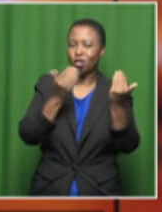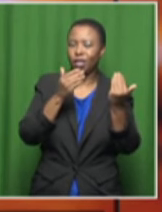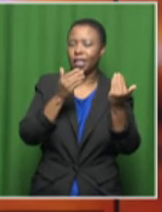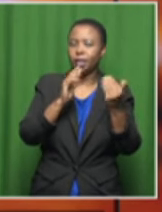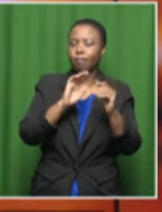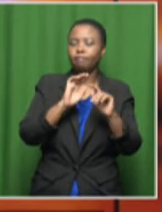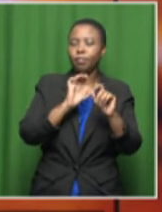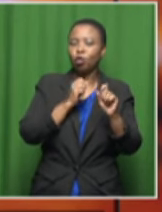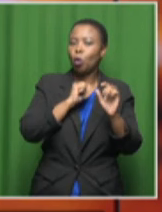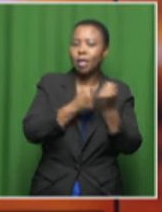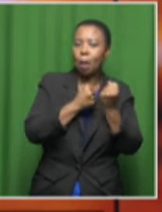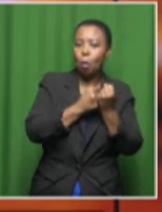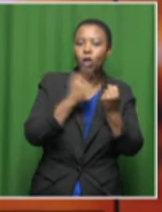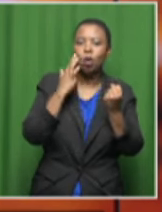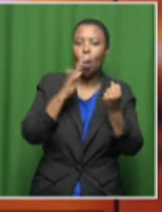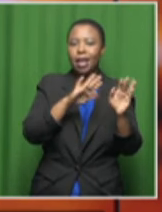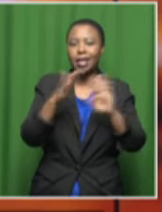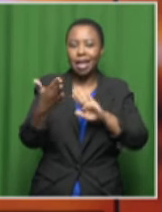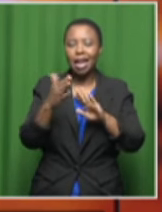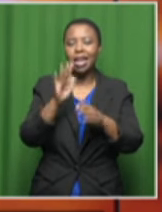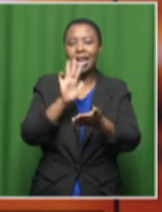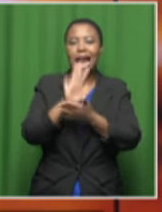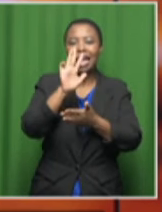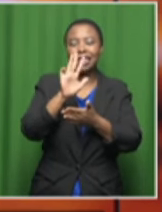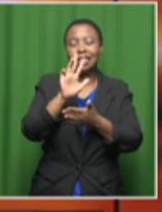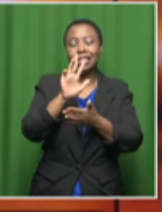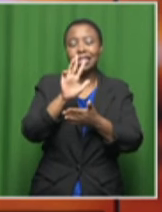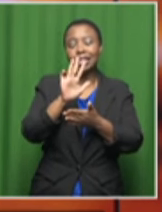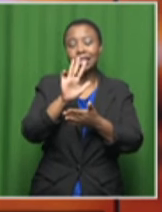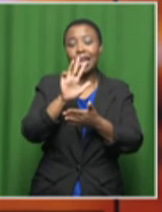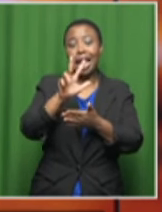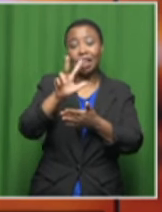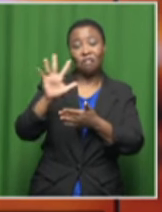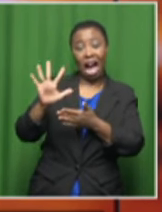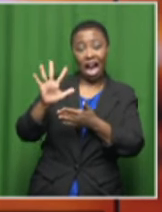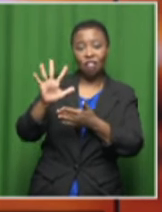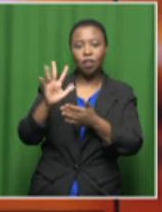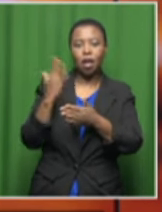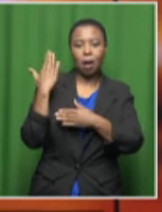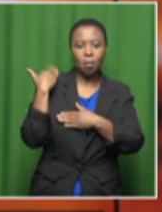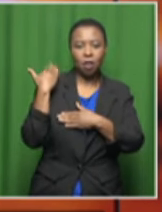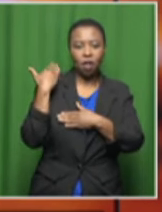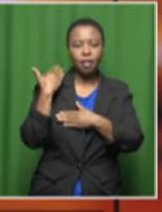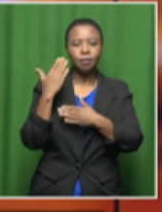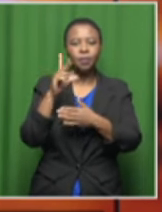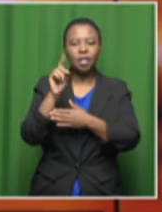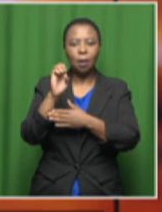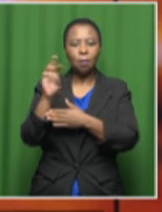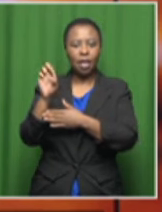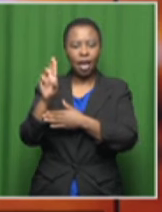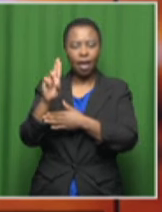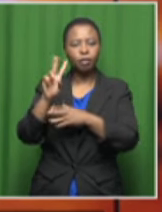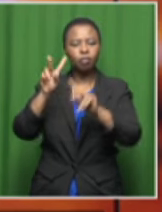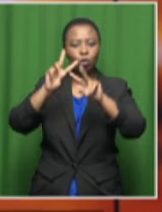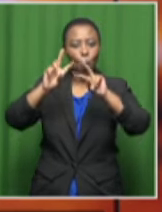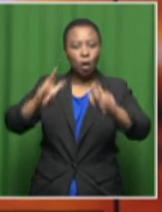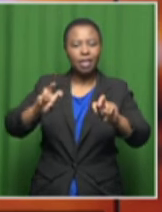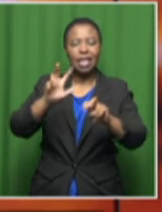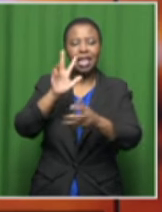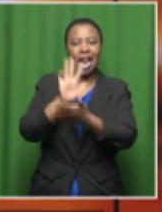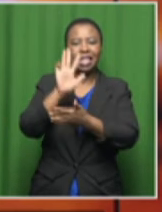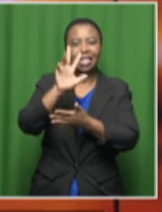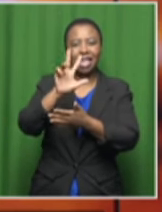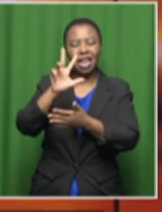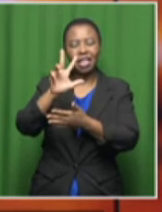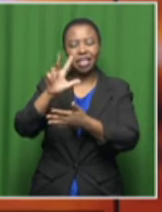police in 1985. Previously, both the De Beers inquest in 1987 and the Zitzman inquest in